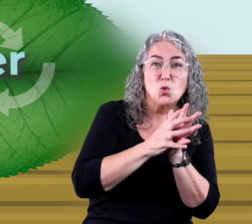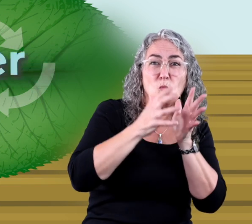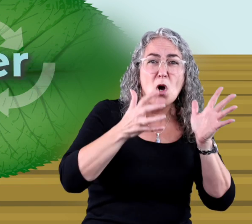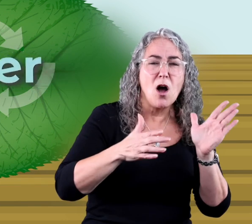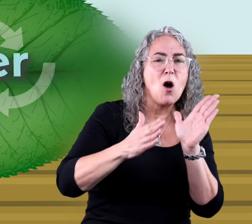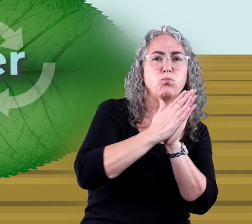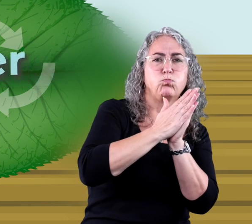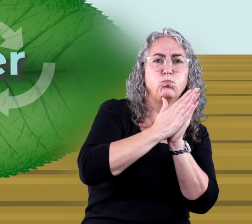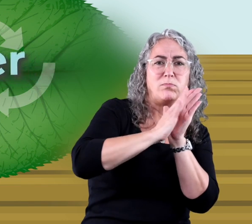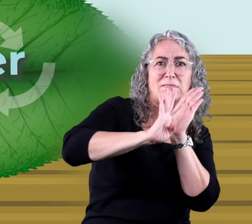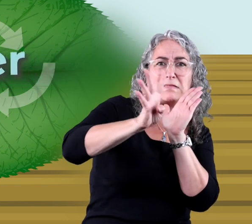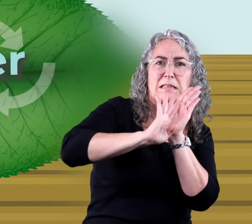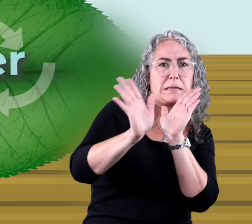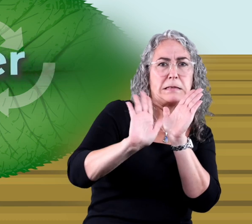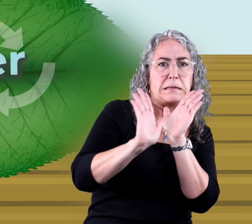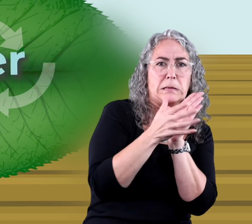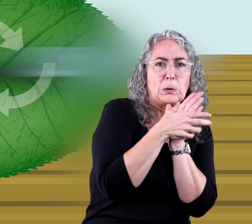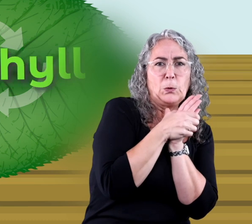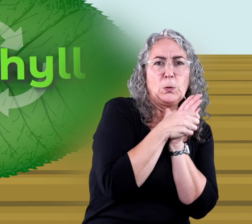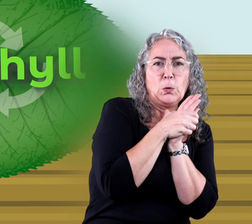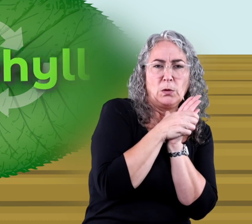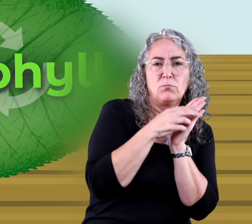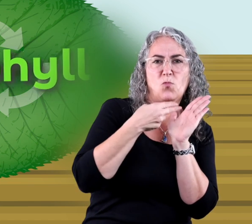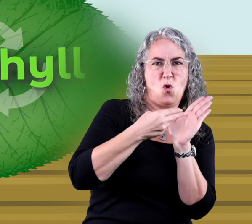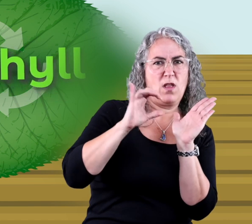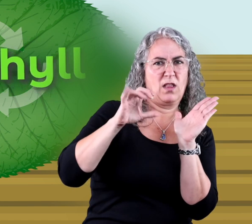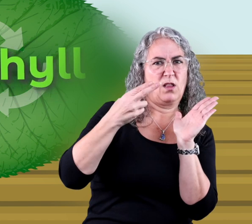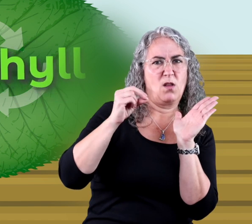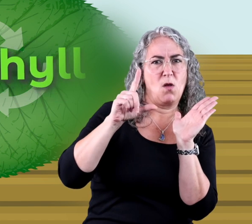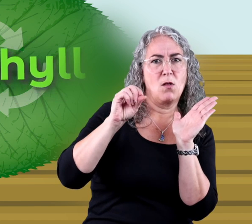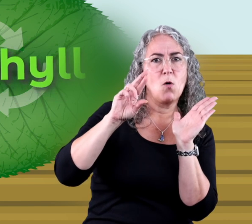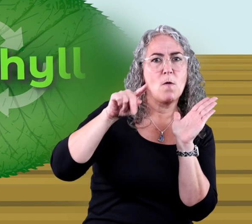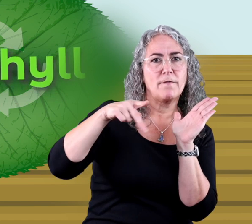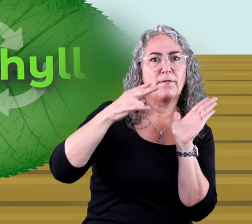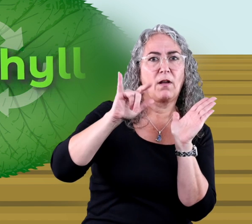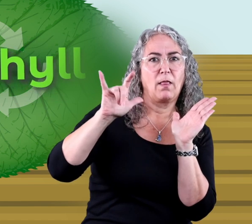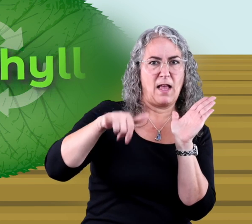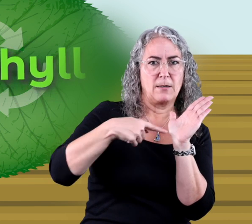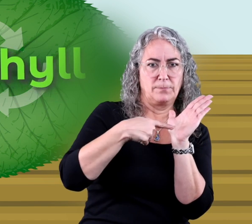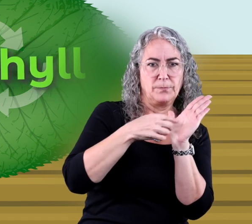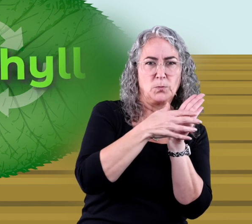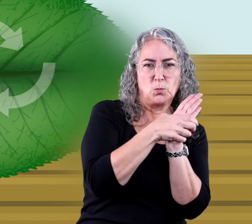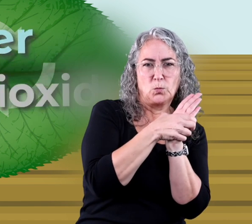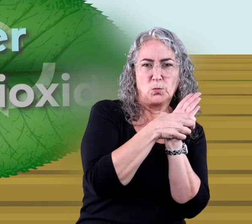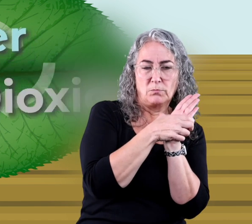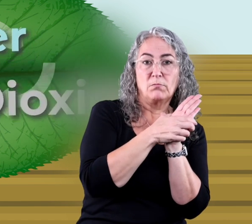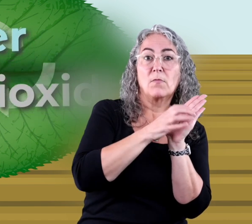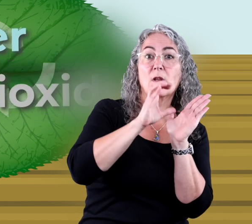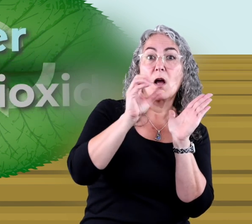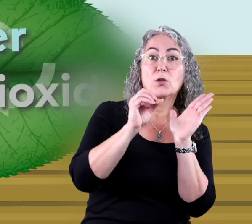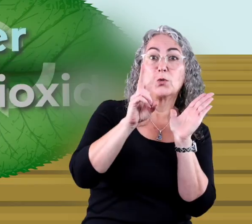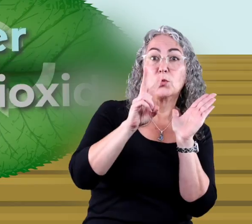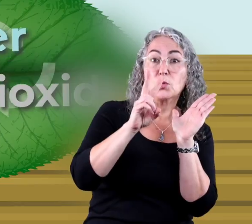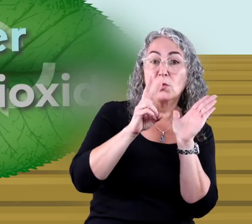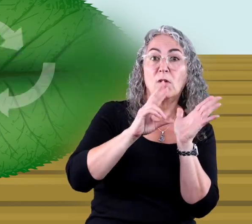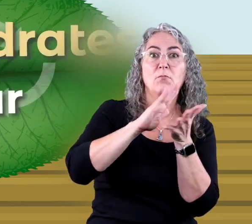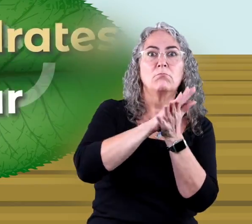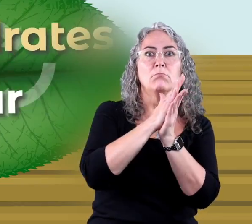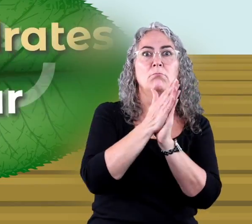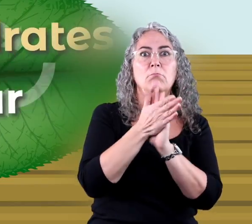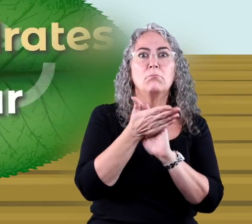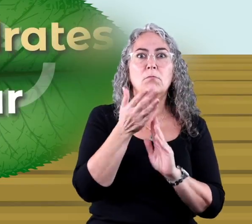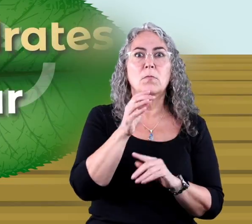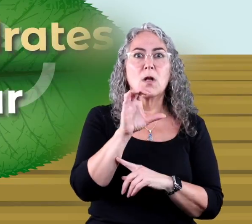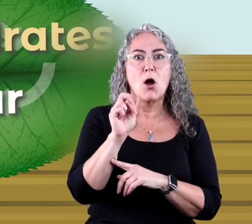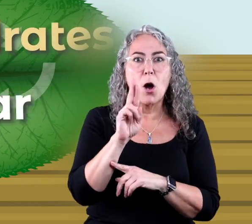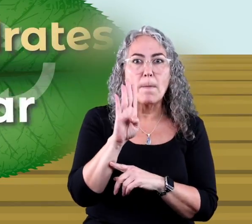stop too much water from escaping. Using the chlorophyll, the plant then transforms water and carbon dioxide into